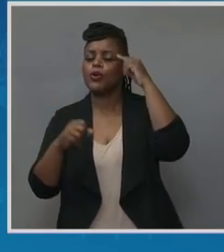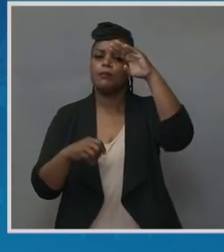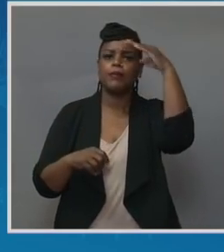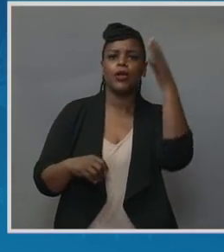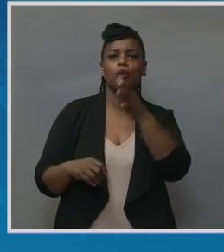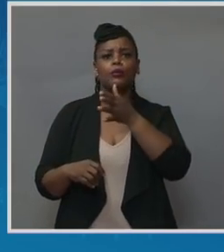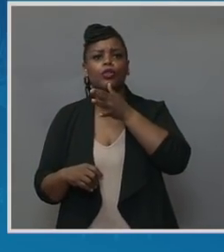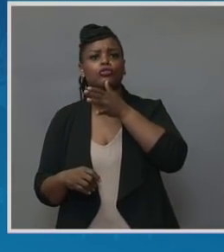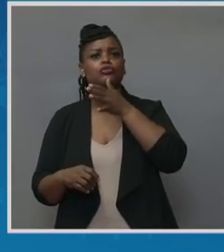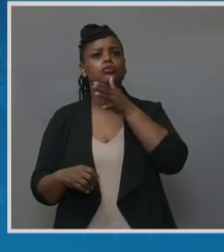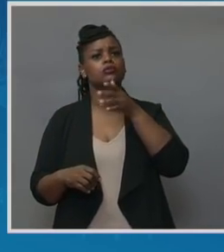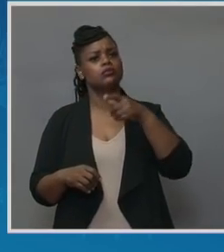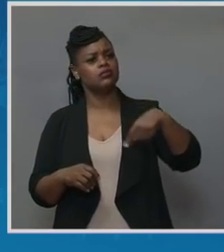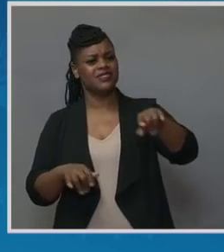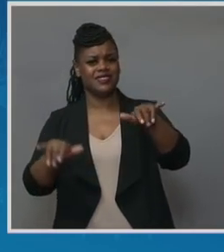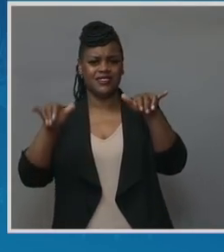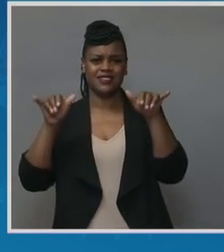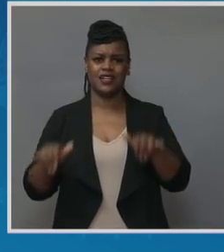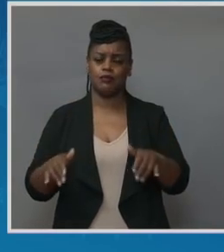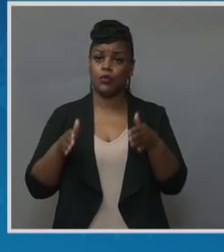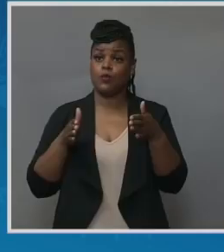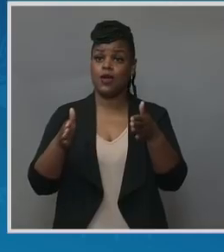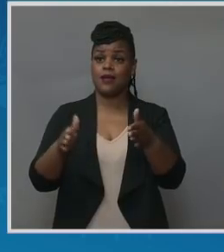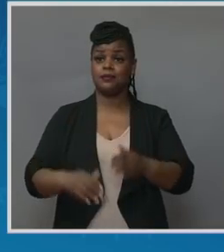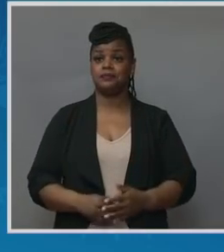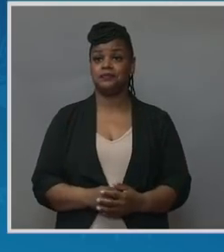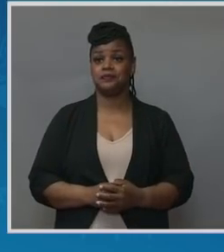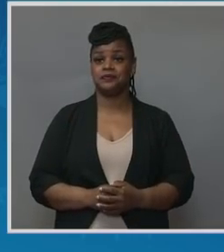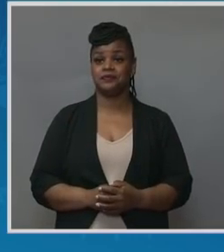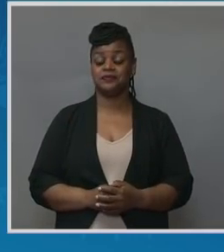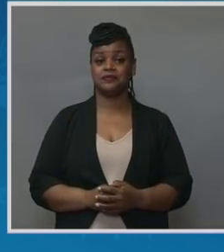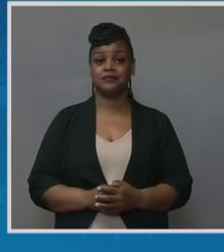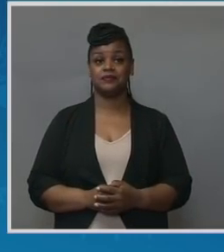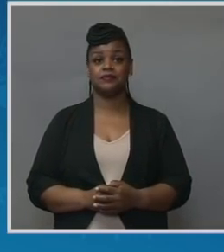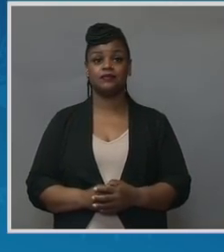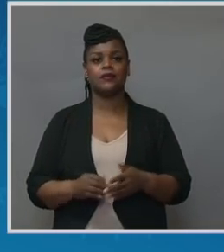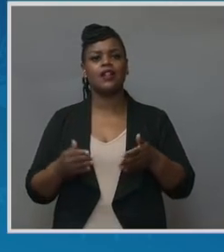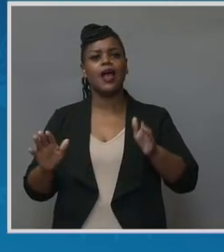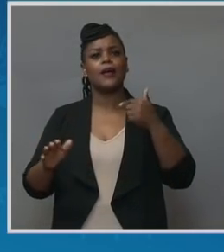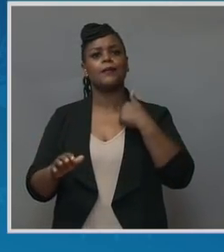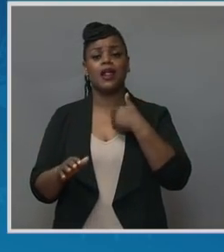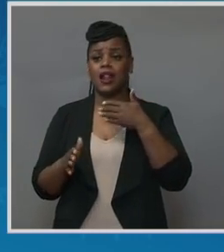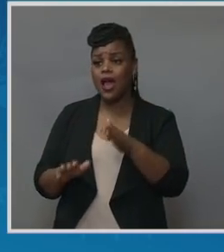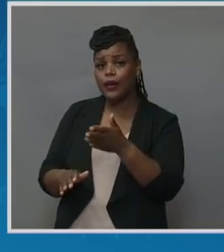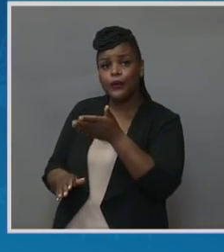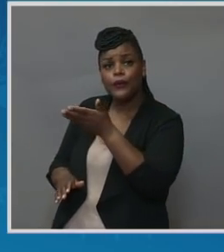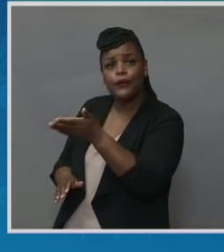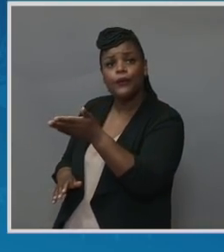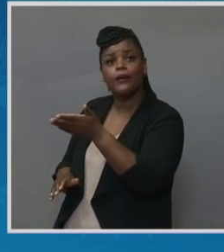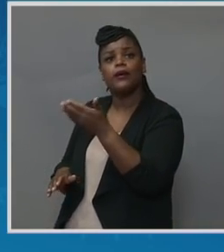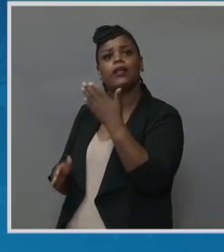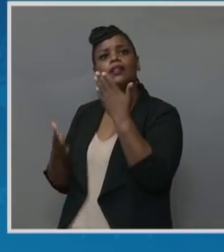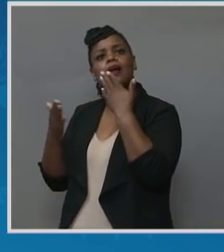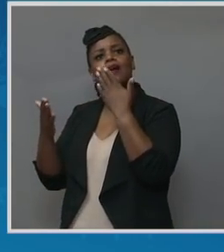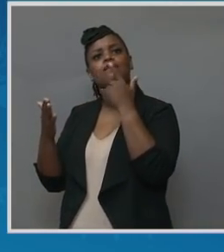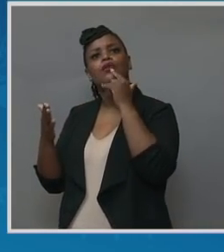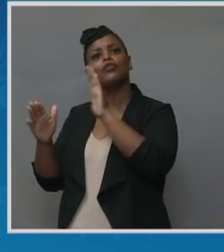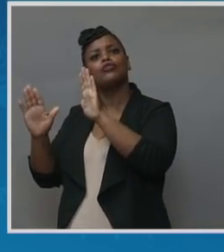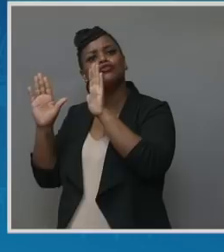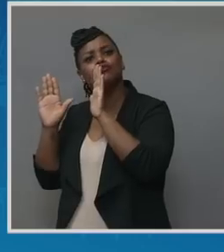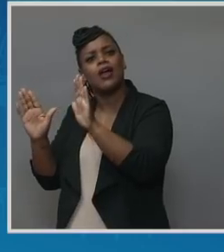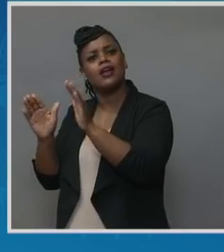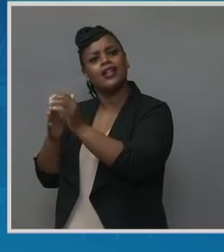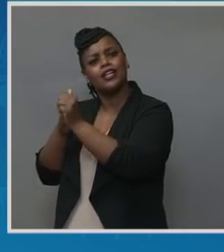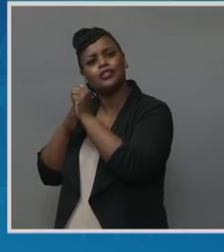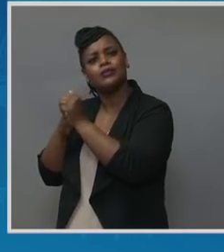tragedy. And so, Madam Vice President, let me turn it over to you. I'm so grateful for your extraordinary leadership. Thank you